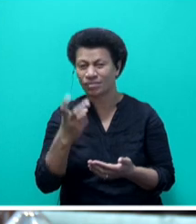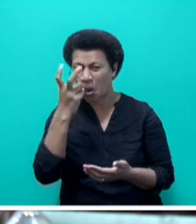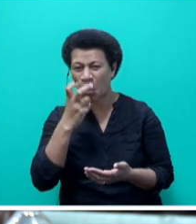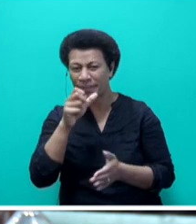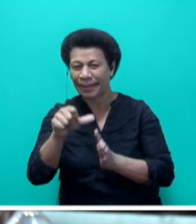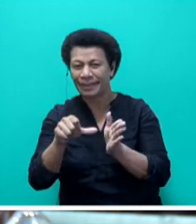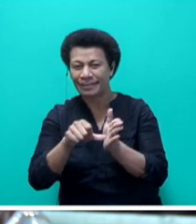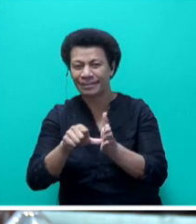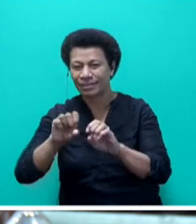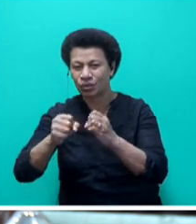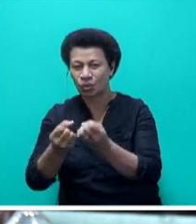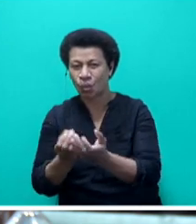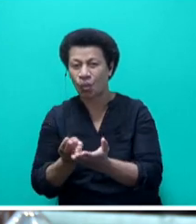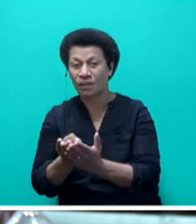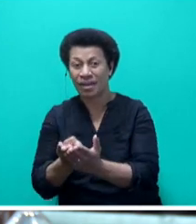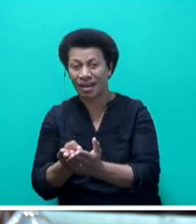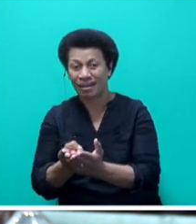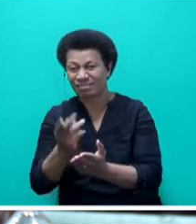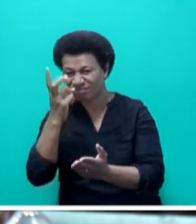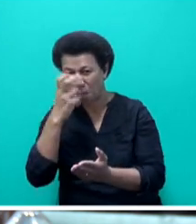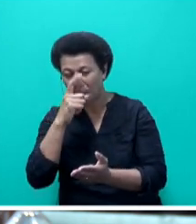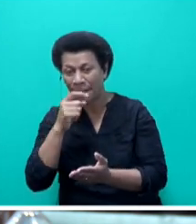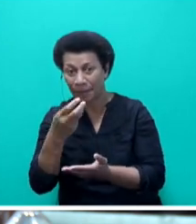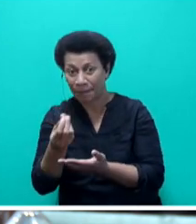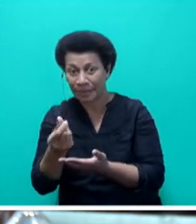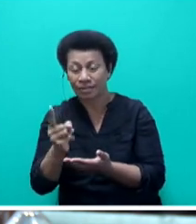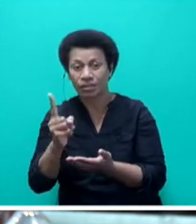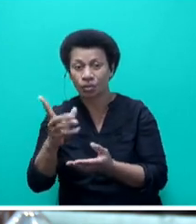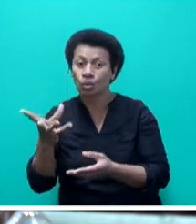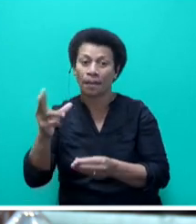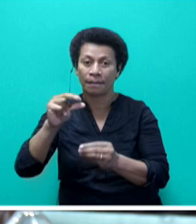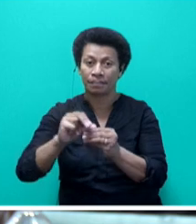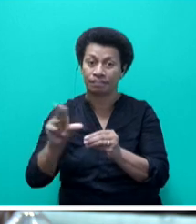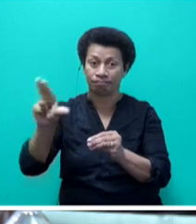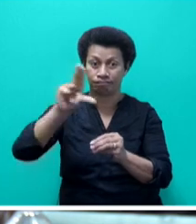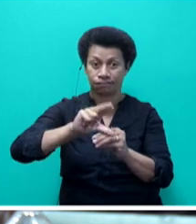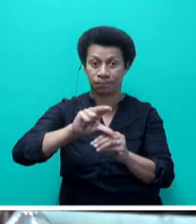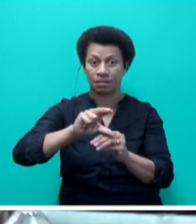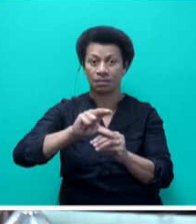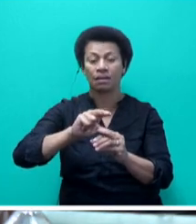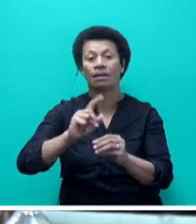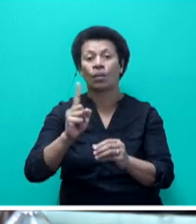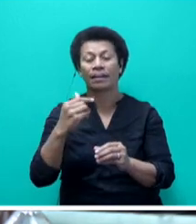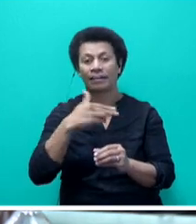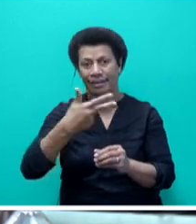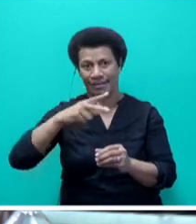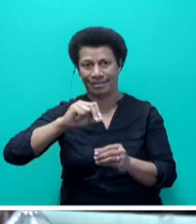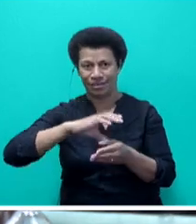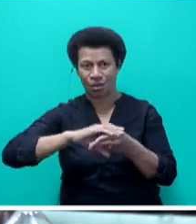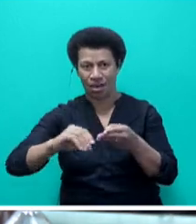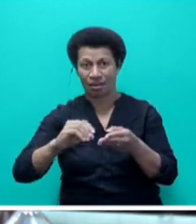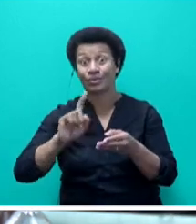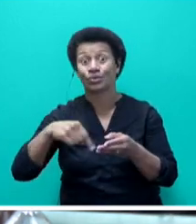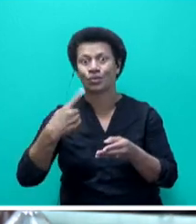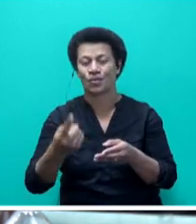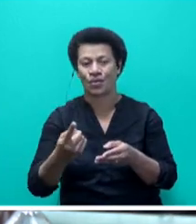welfare recipients, they will receive a direct additional top of $180 to their accounts on 31 August 2022, which is actually tomorrow,